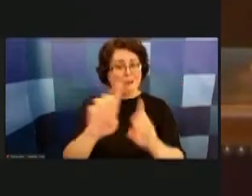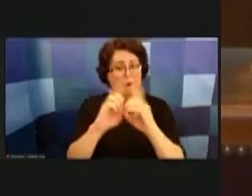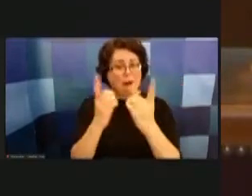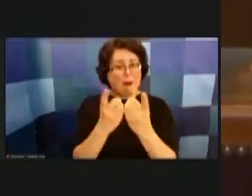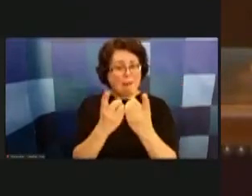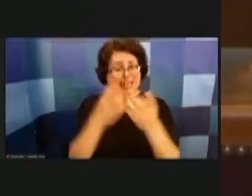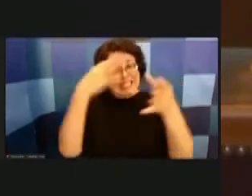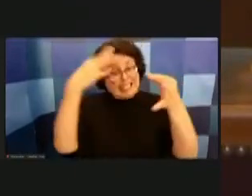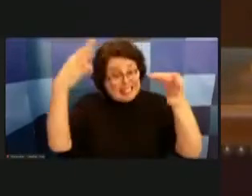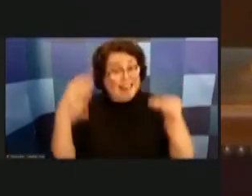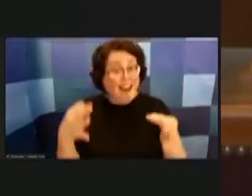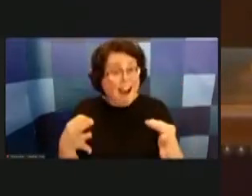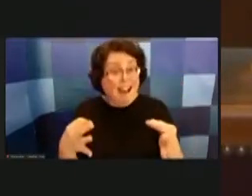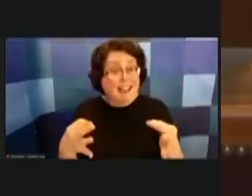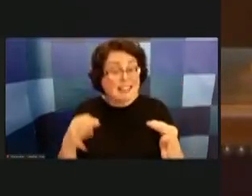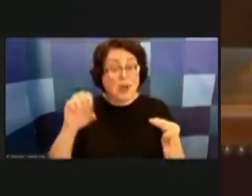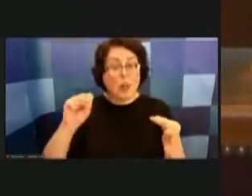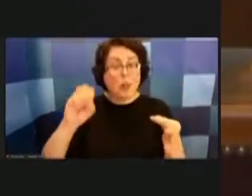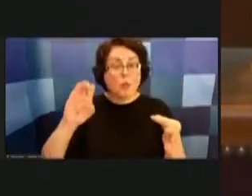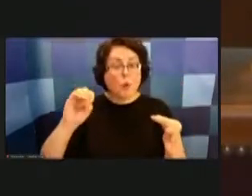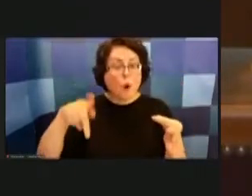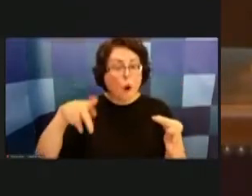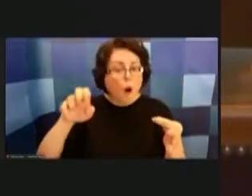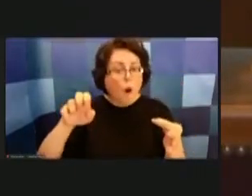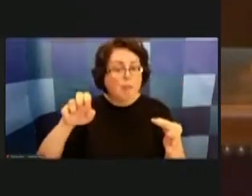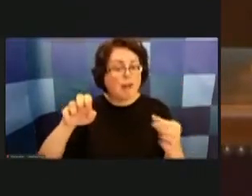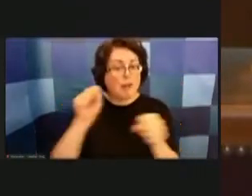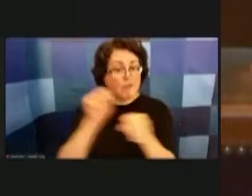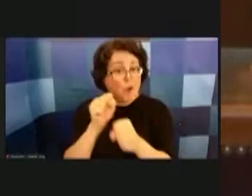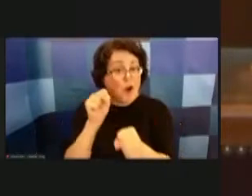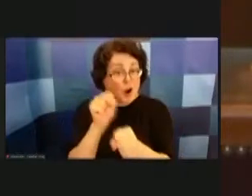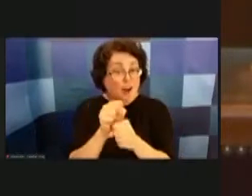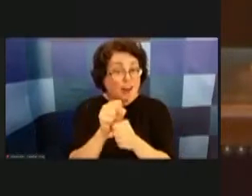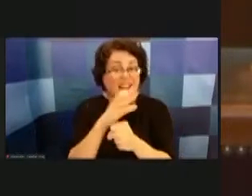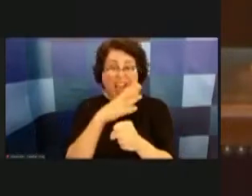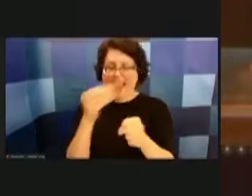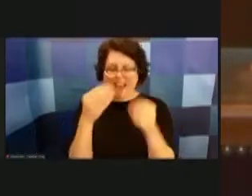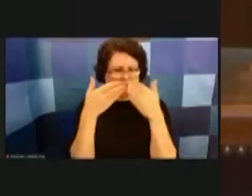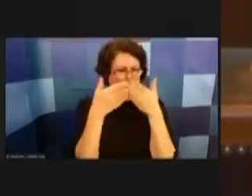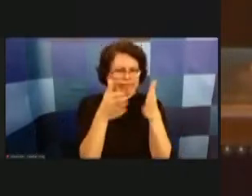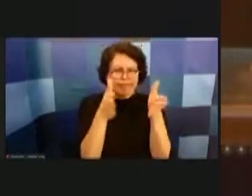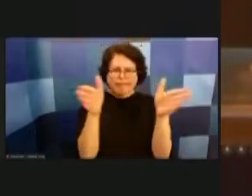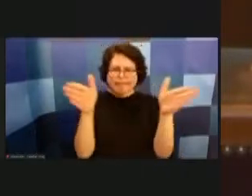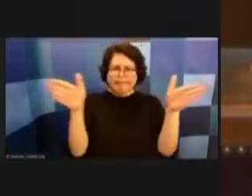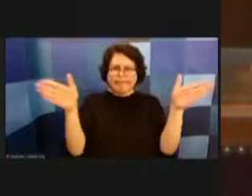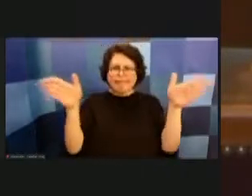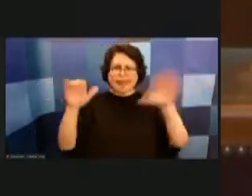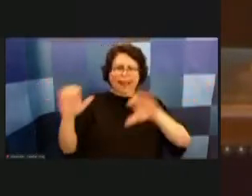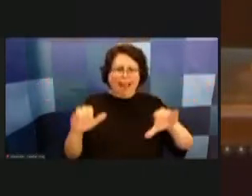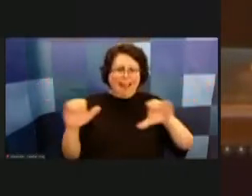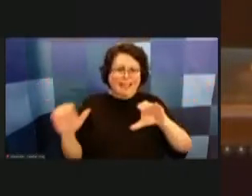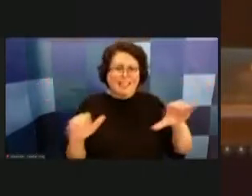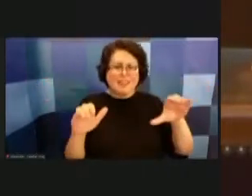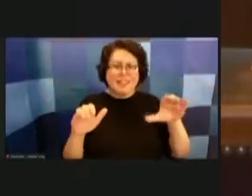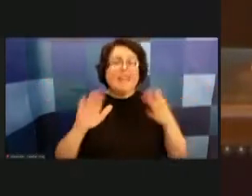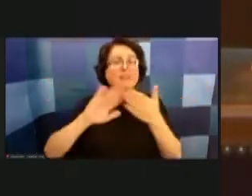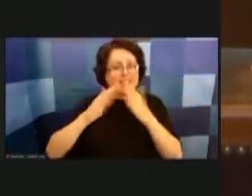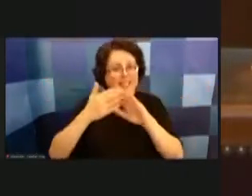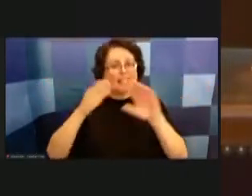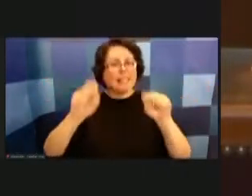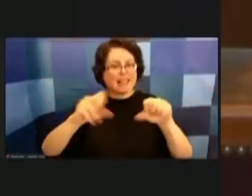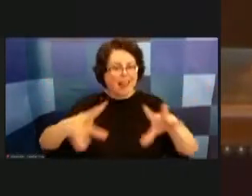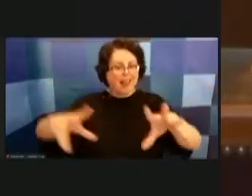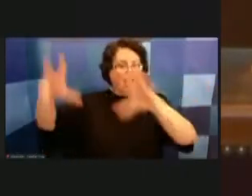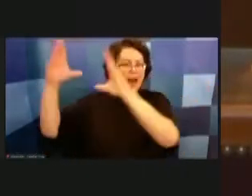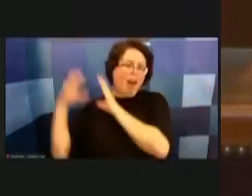the scope of the and the breadth of activity that the city can take on because of your rulings and